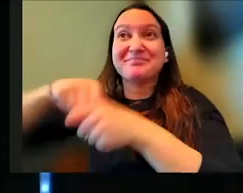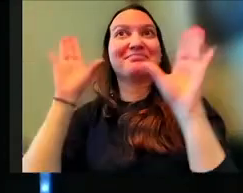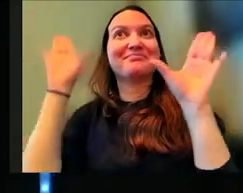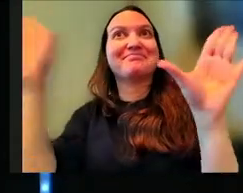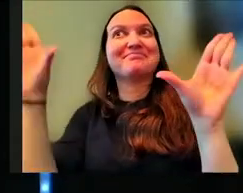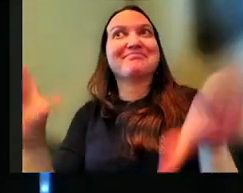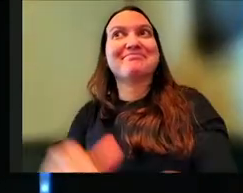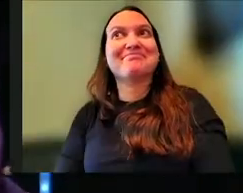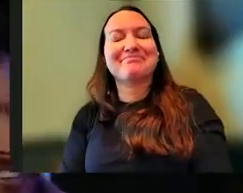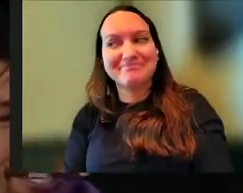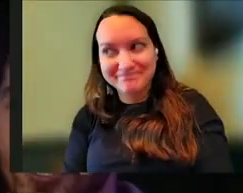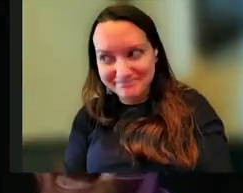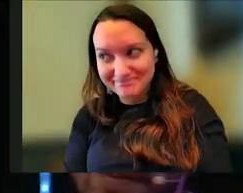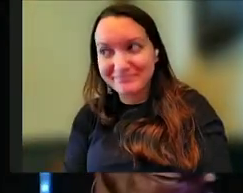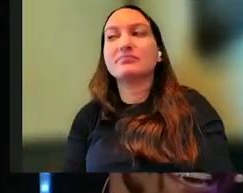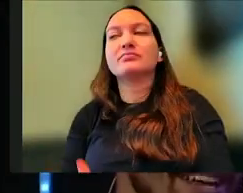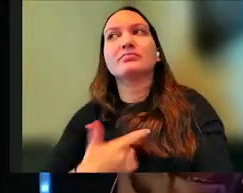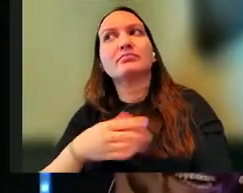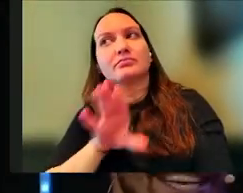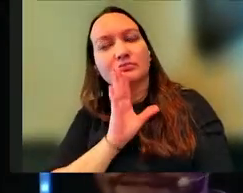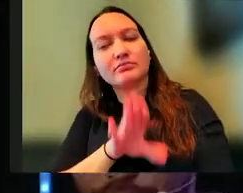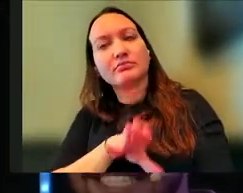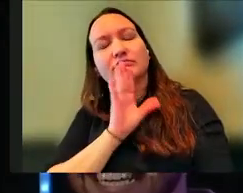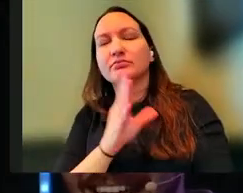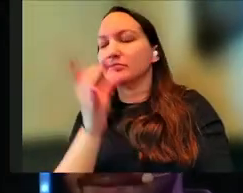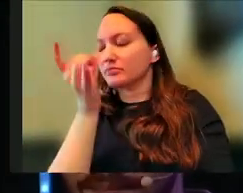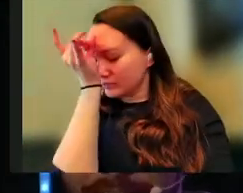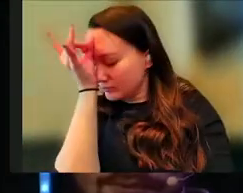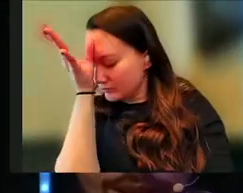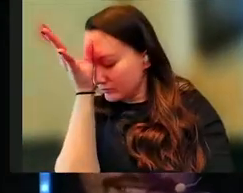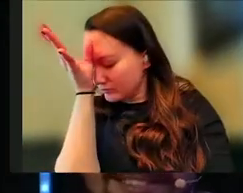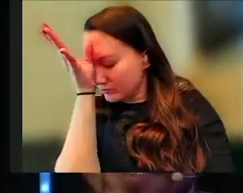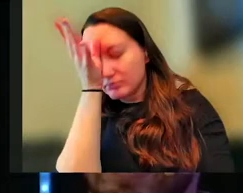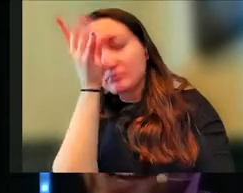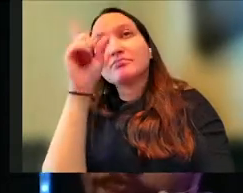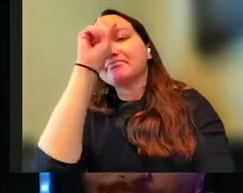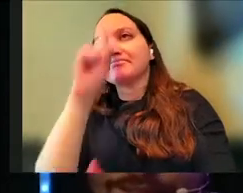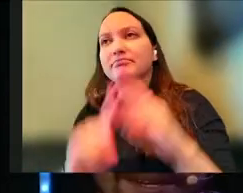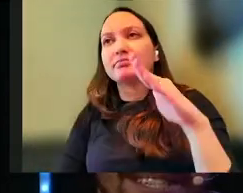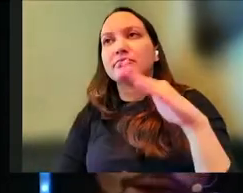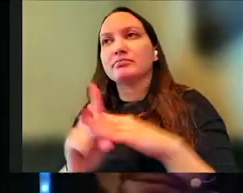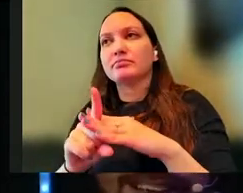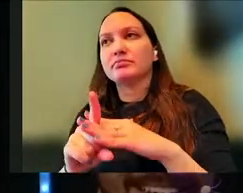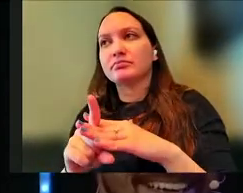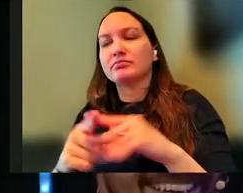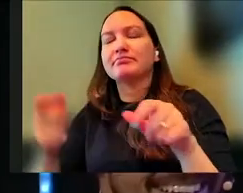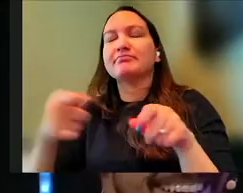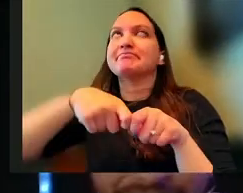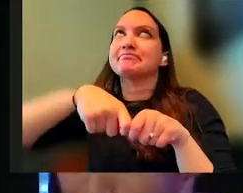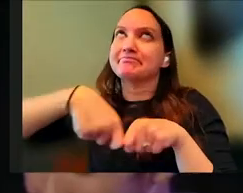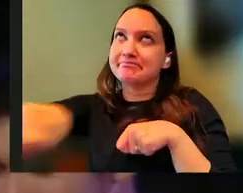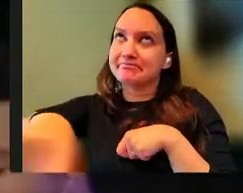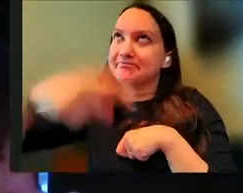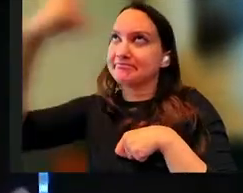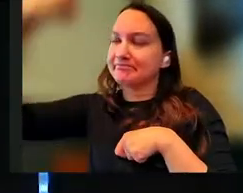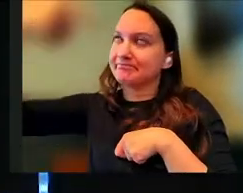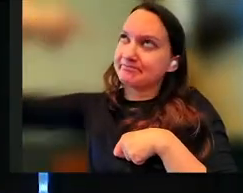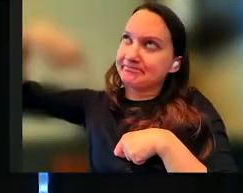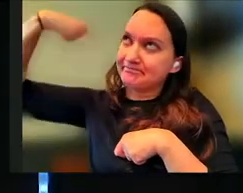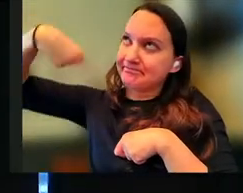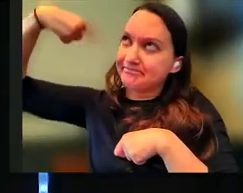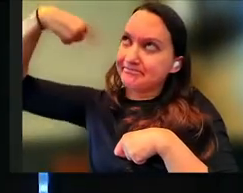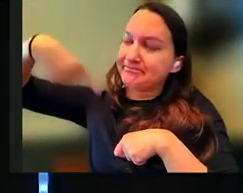mean? I was so frustrated. I was like, you gotta be kidding me. The first thing that hit my mind was, cut away from yourself, Ricky. You know, I'm like,